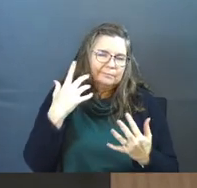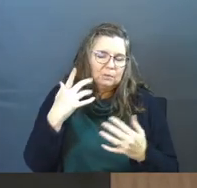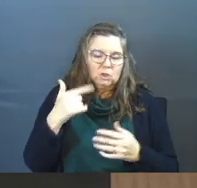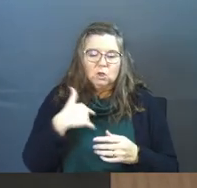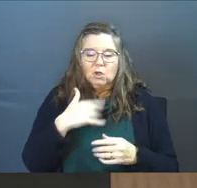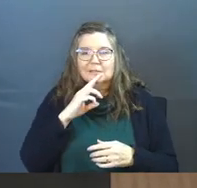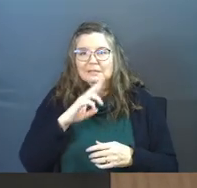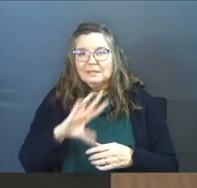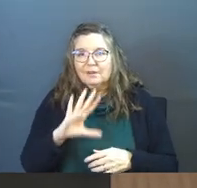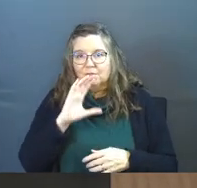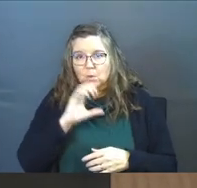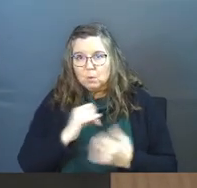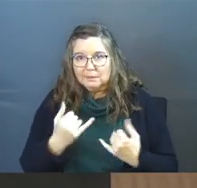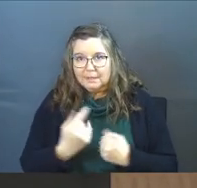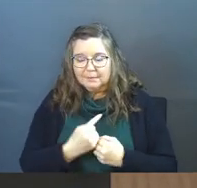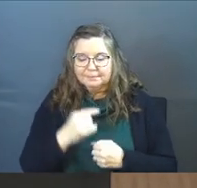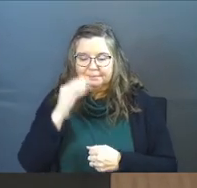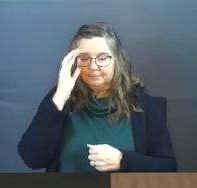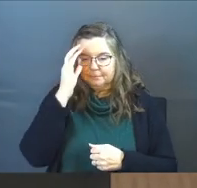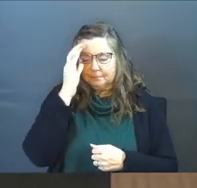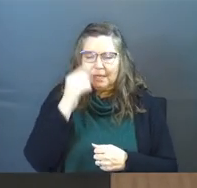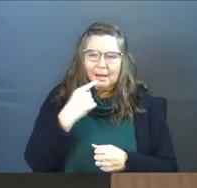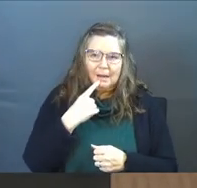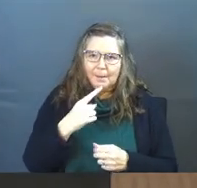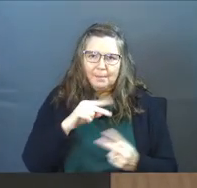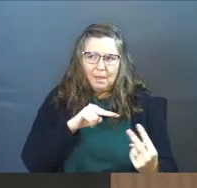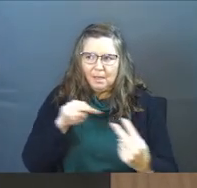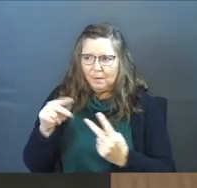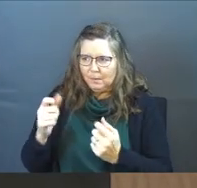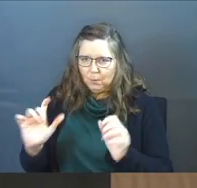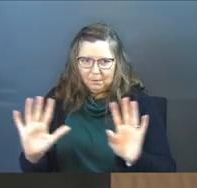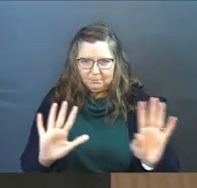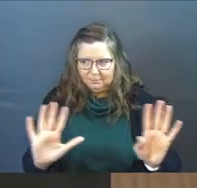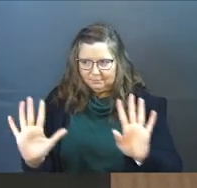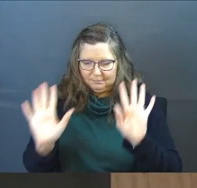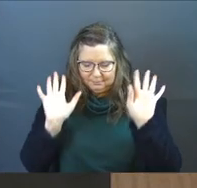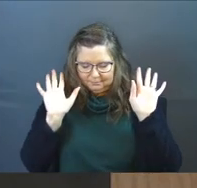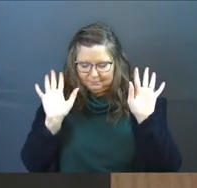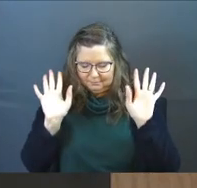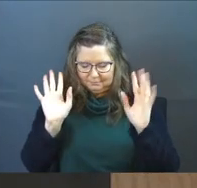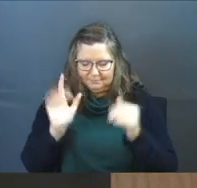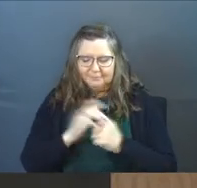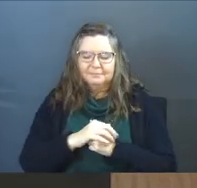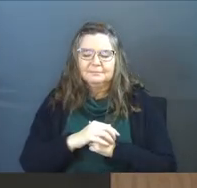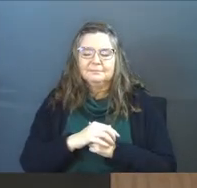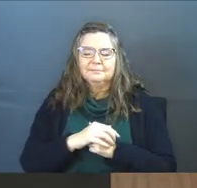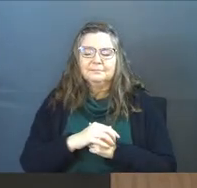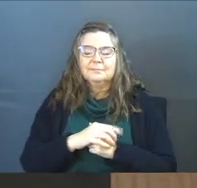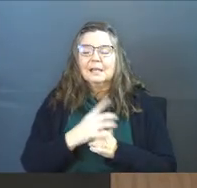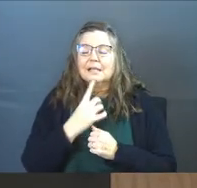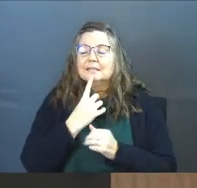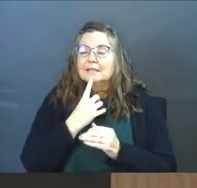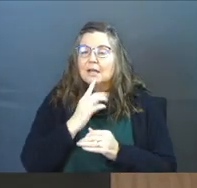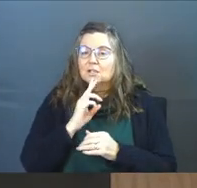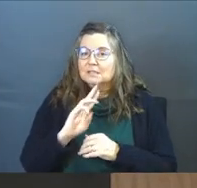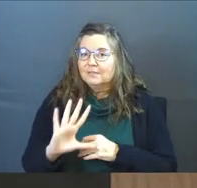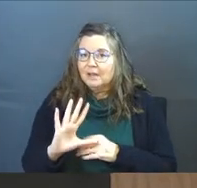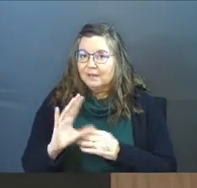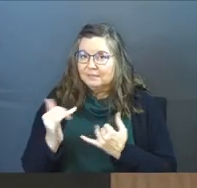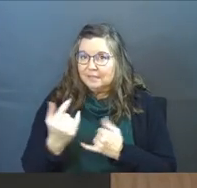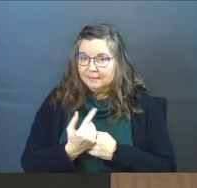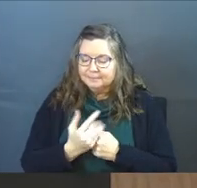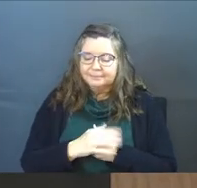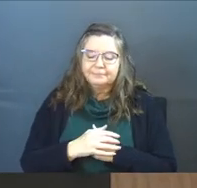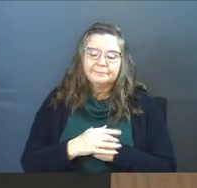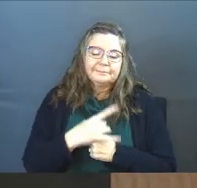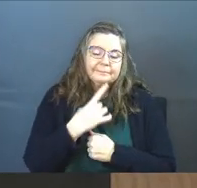argument that you're 65 years old today. And I'm not making eye contact with anybody. So don't worry about it. But let's just say you're 65 years old